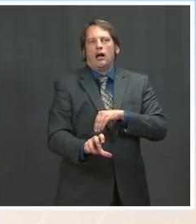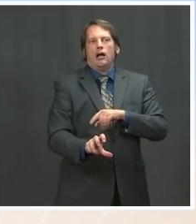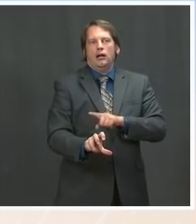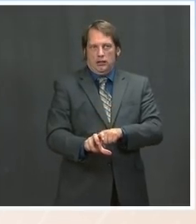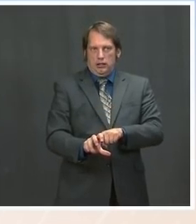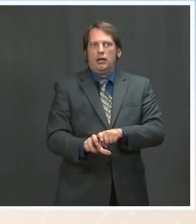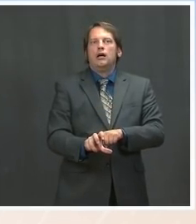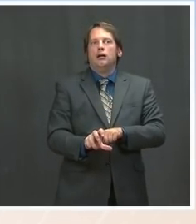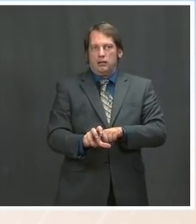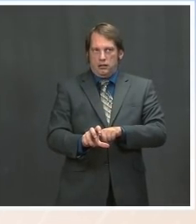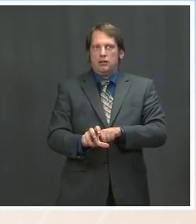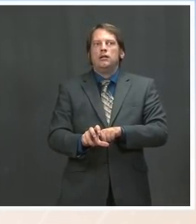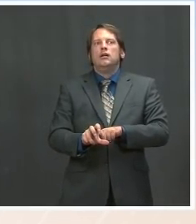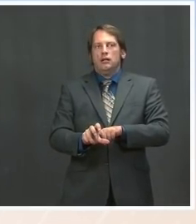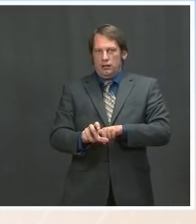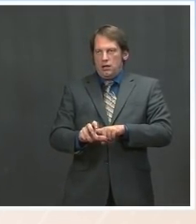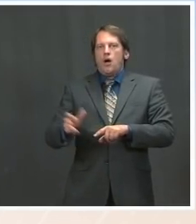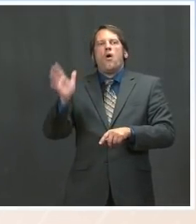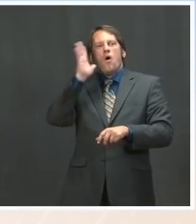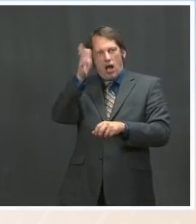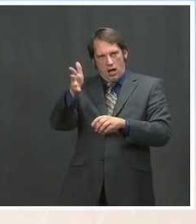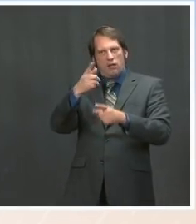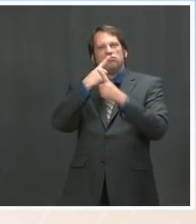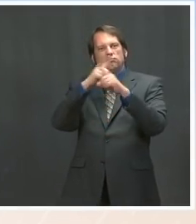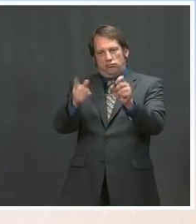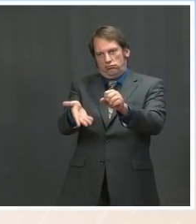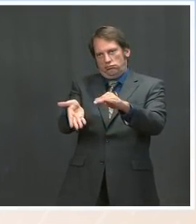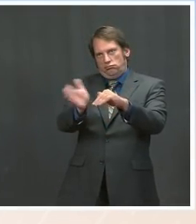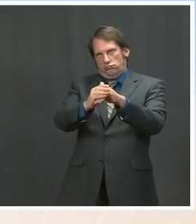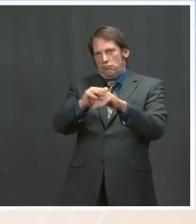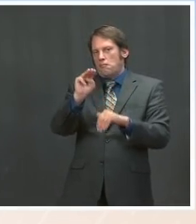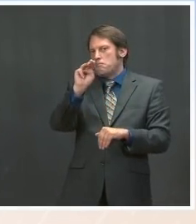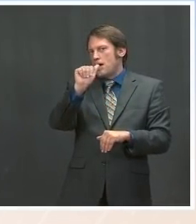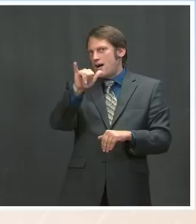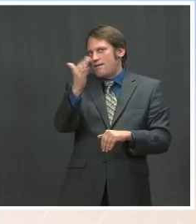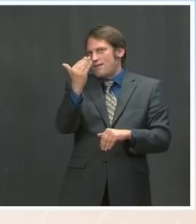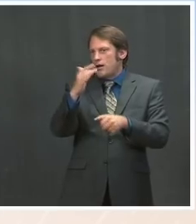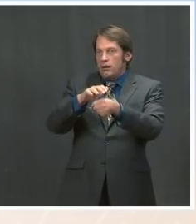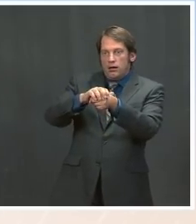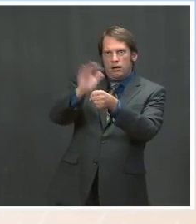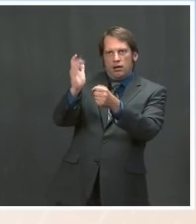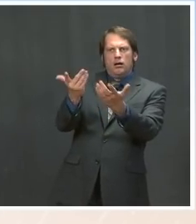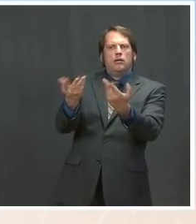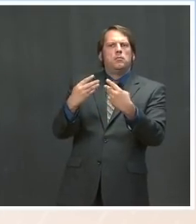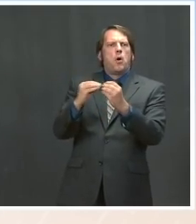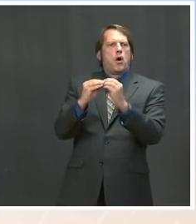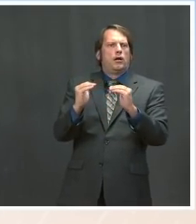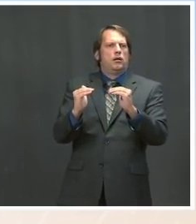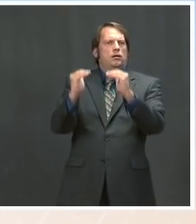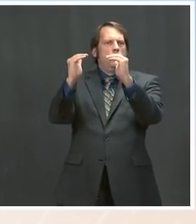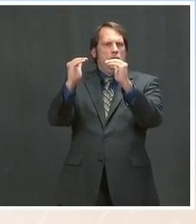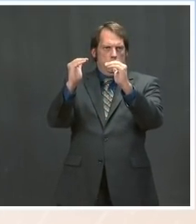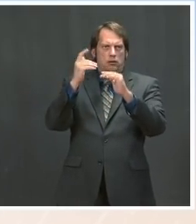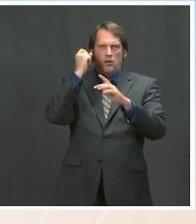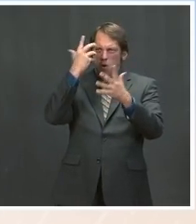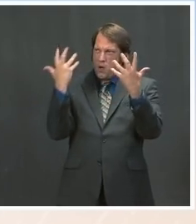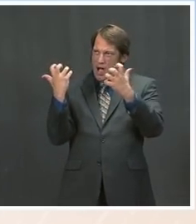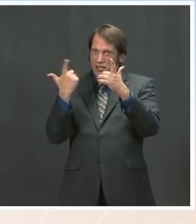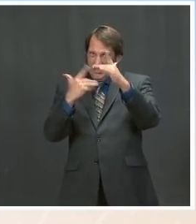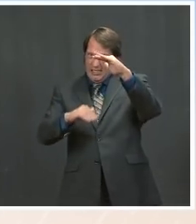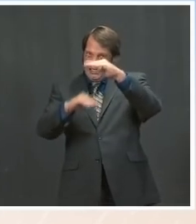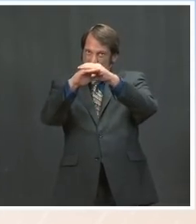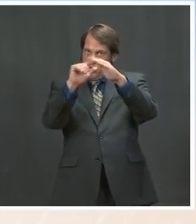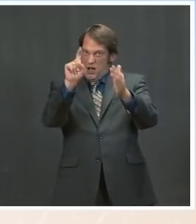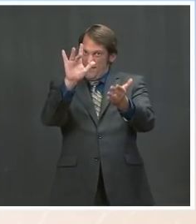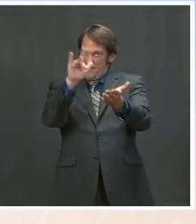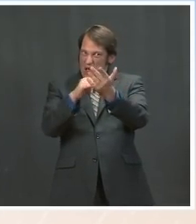the course in advance of May 15th. So he would absolutely like to get to that goal and reach that objective. But we also want to assess